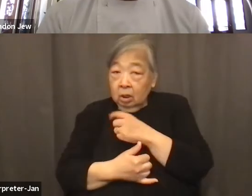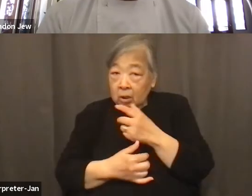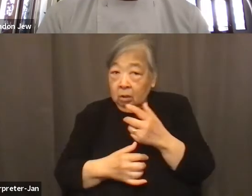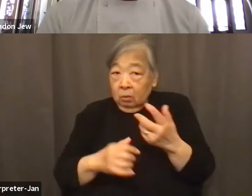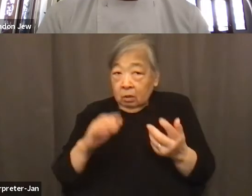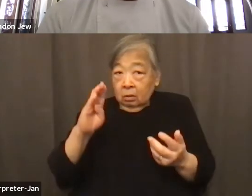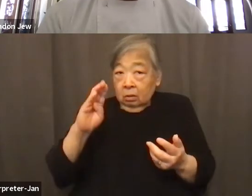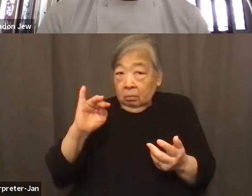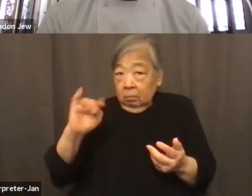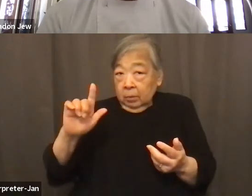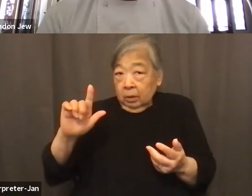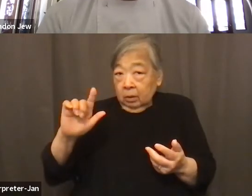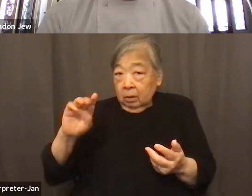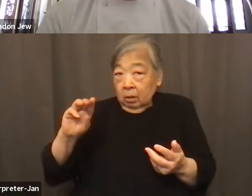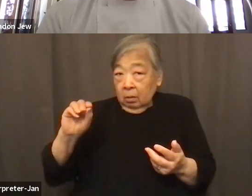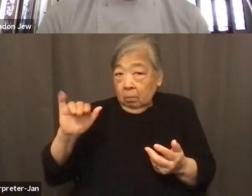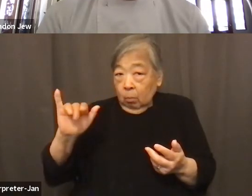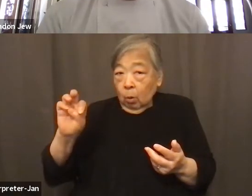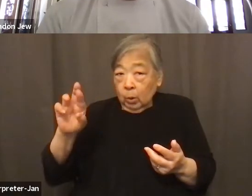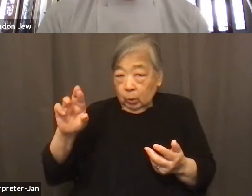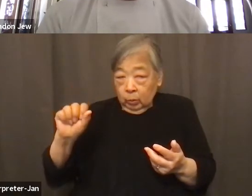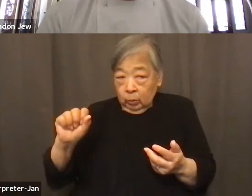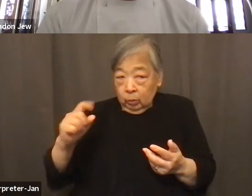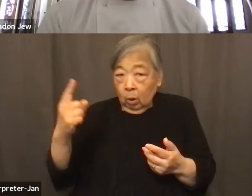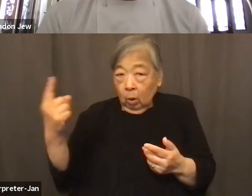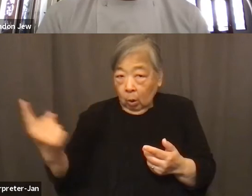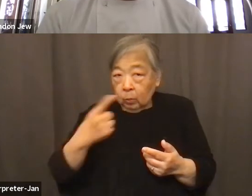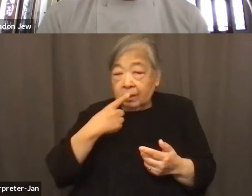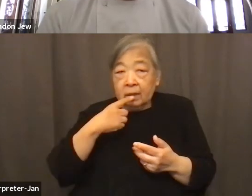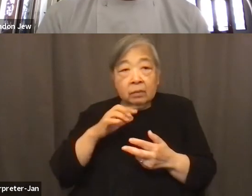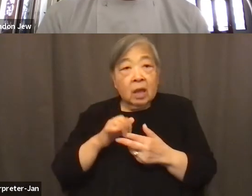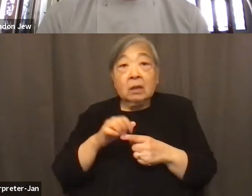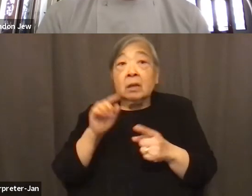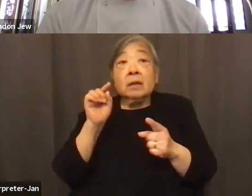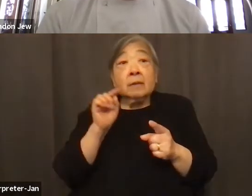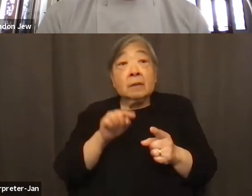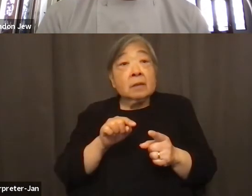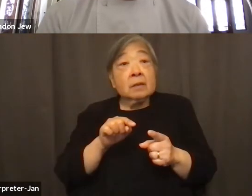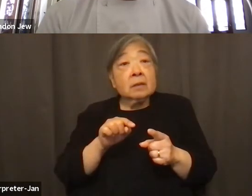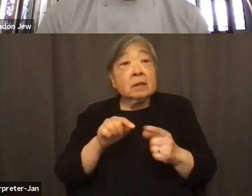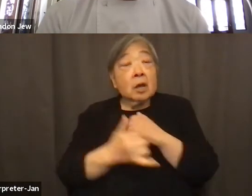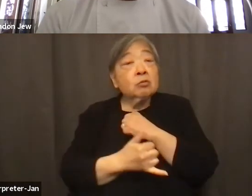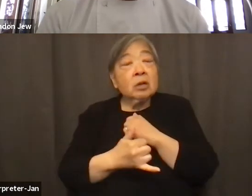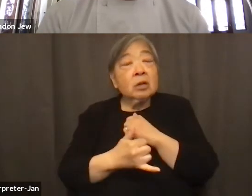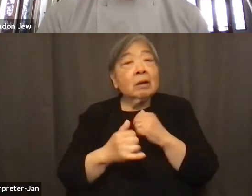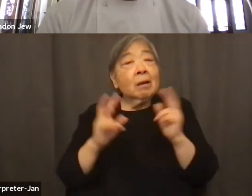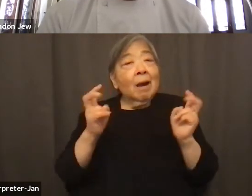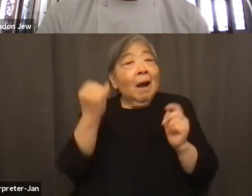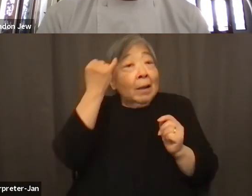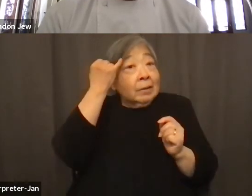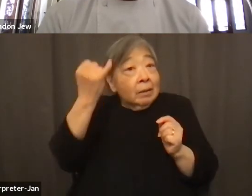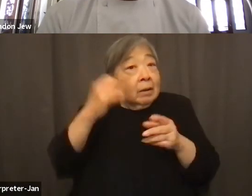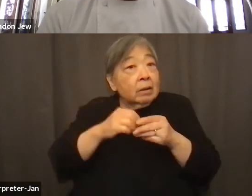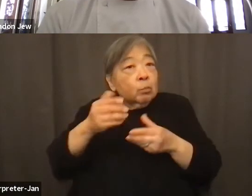claims that it is an ideal in process that we will get there. And